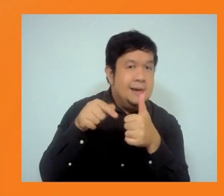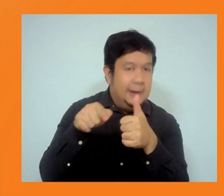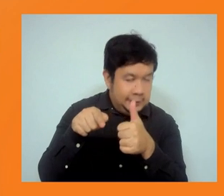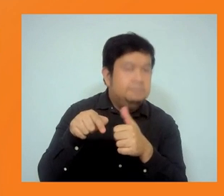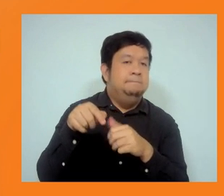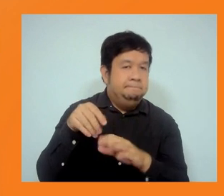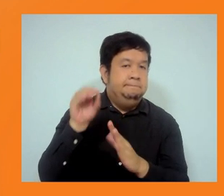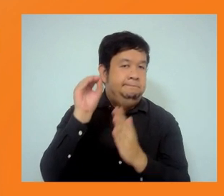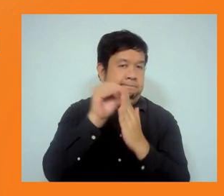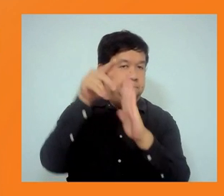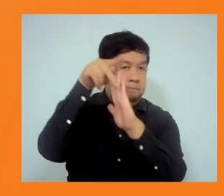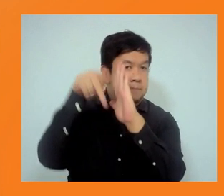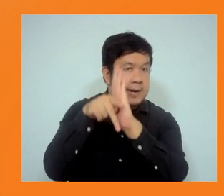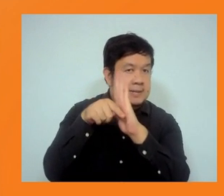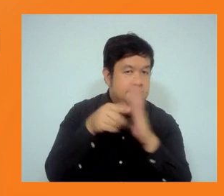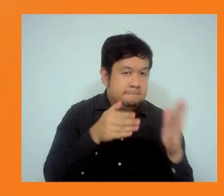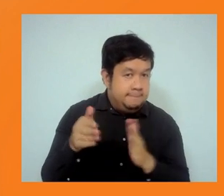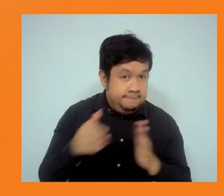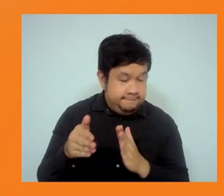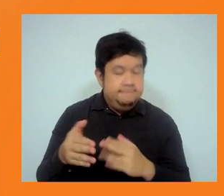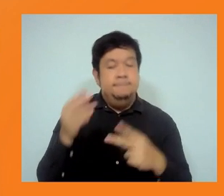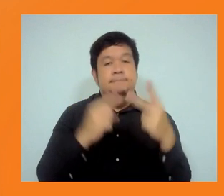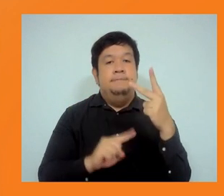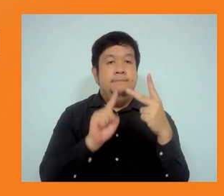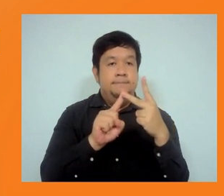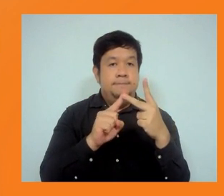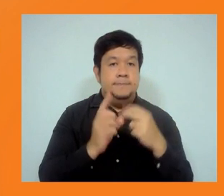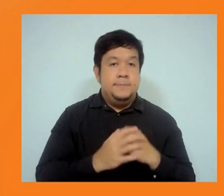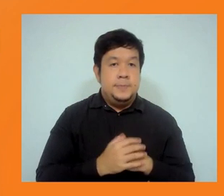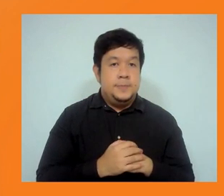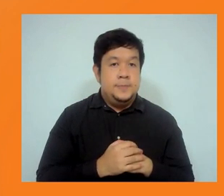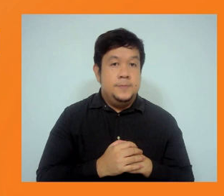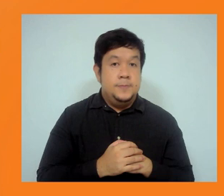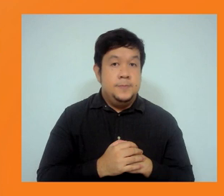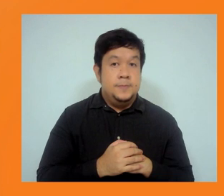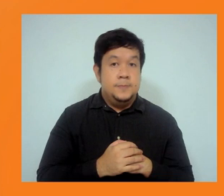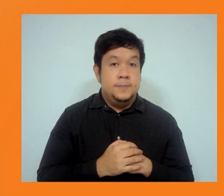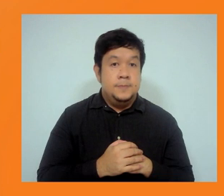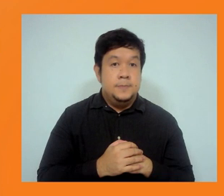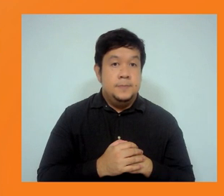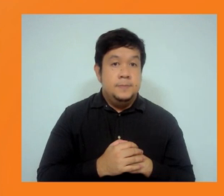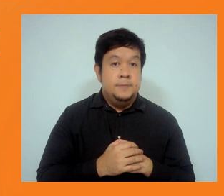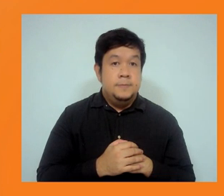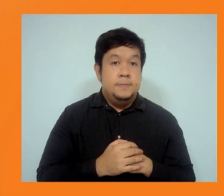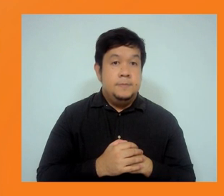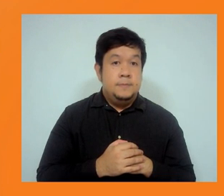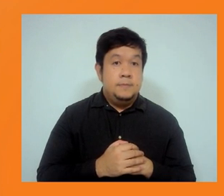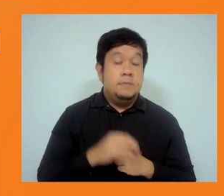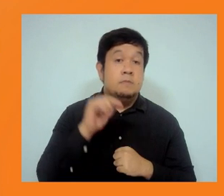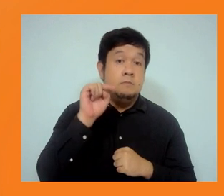Two, we're going to be supporting the preparation of more extensive guidance materials. That's something that the IED